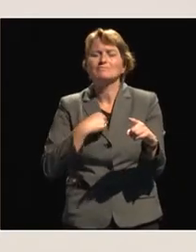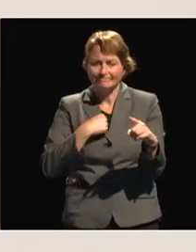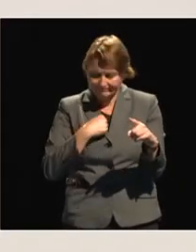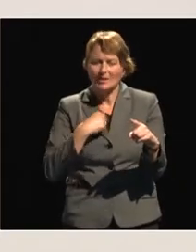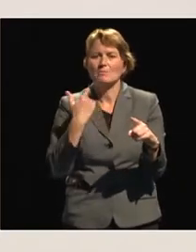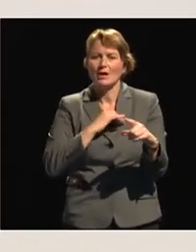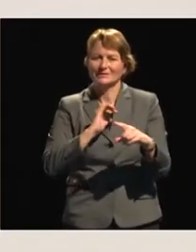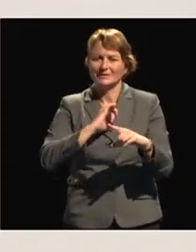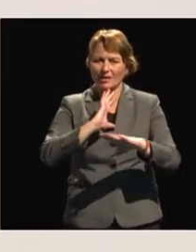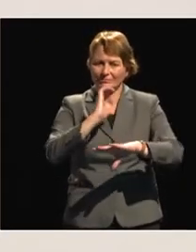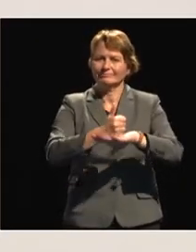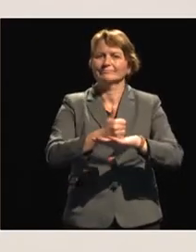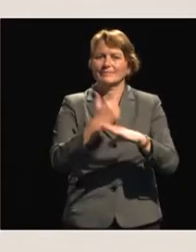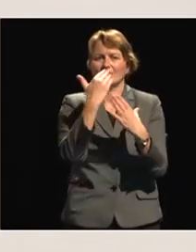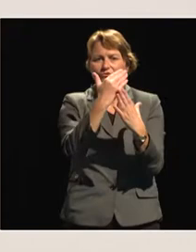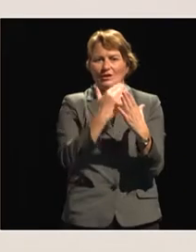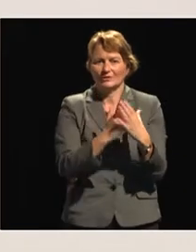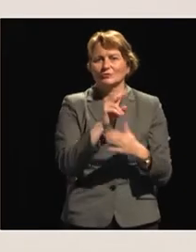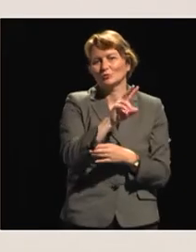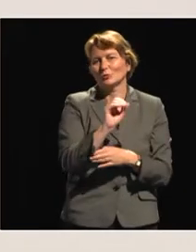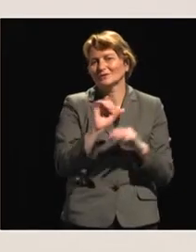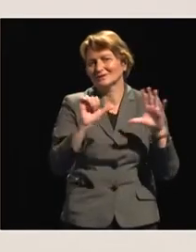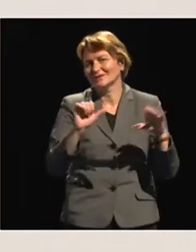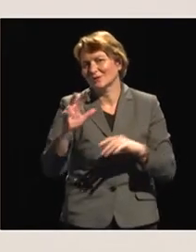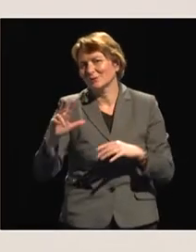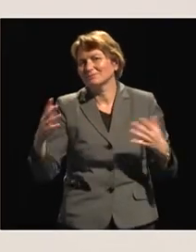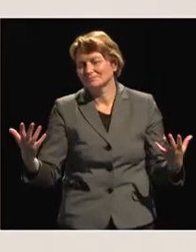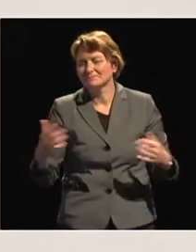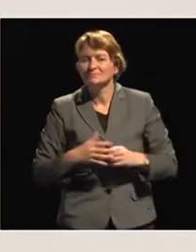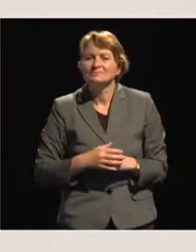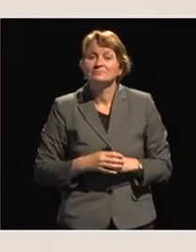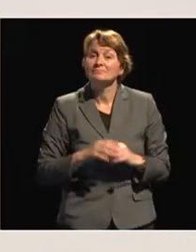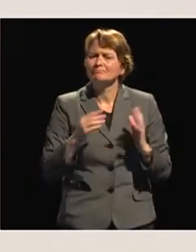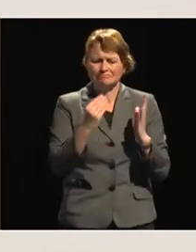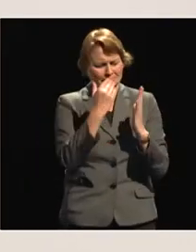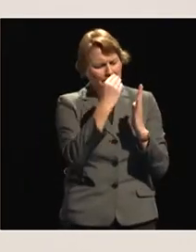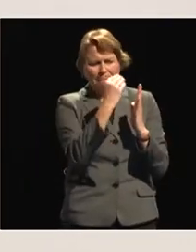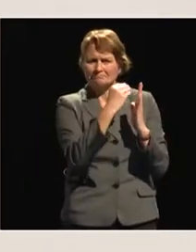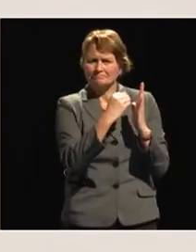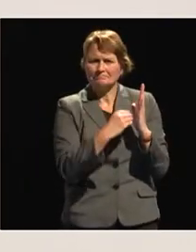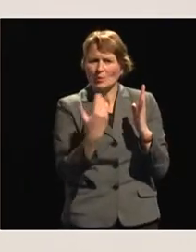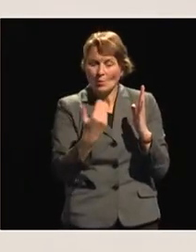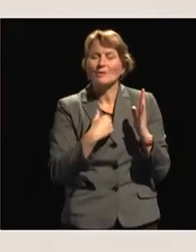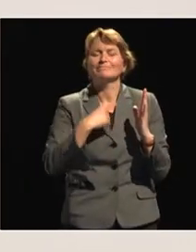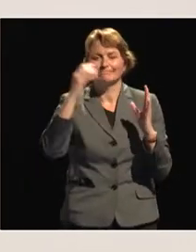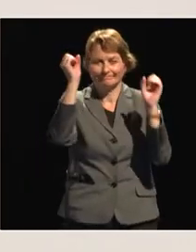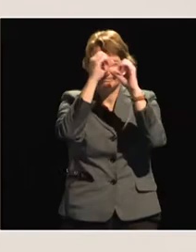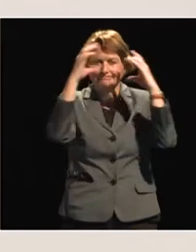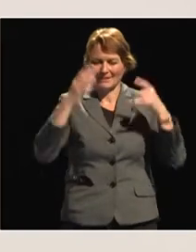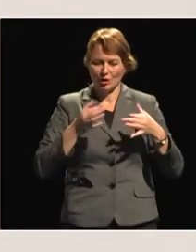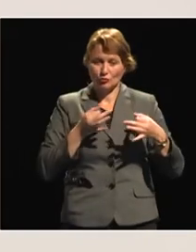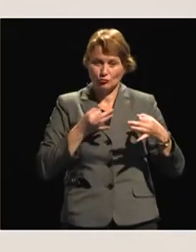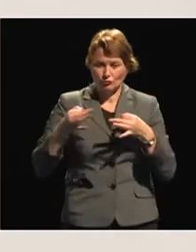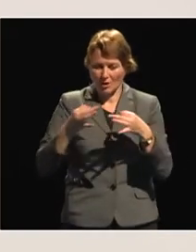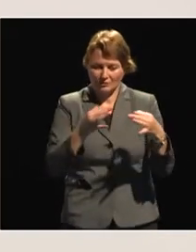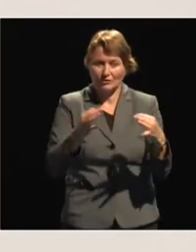agenda. That is why we have Agenda 2063. On this agenda, we have a strategic plan, which is a 10-year